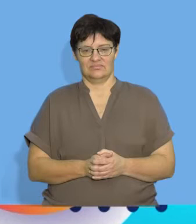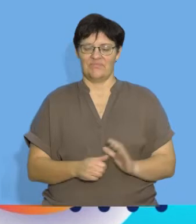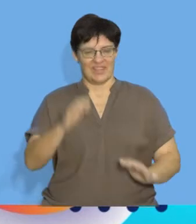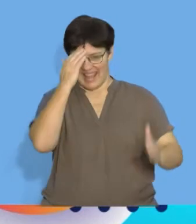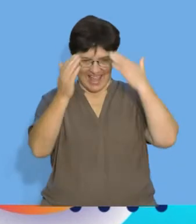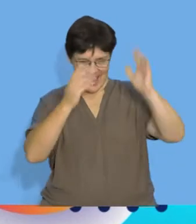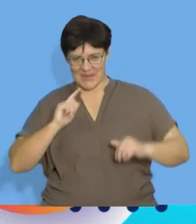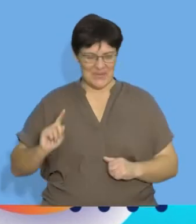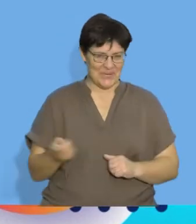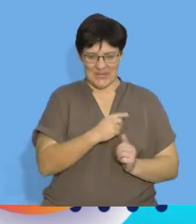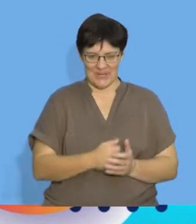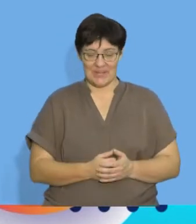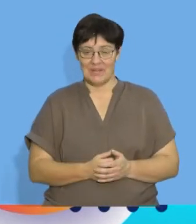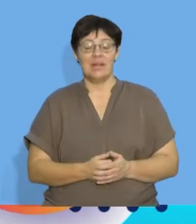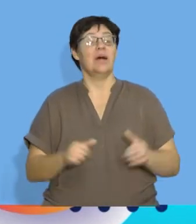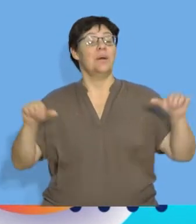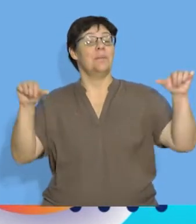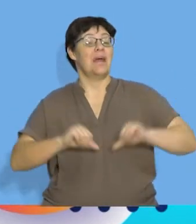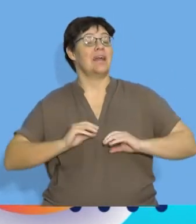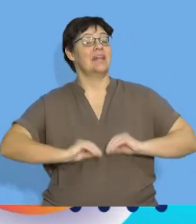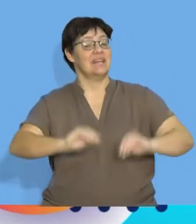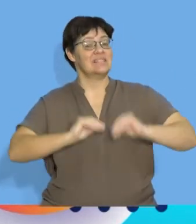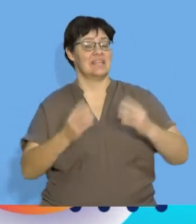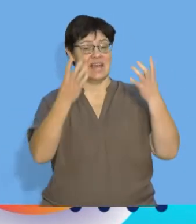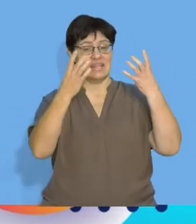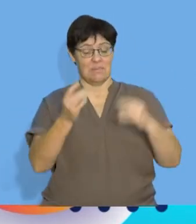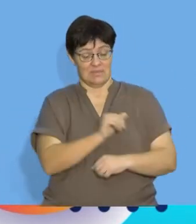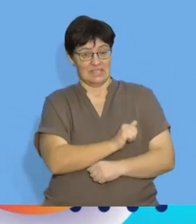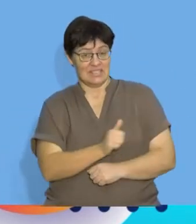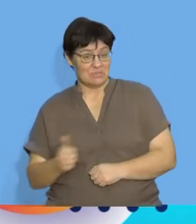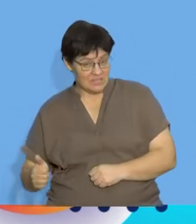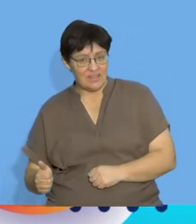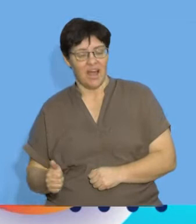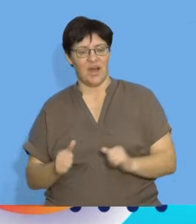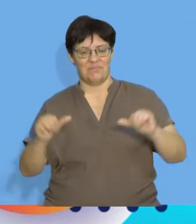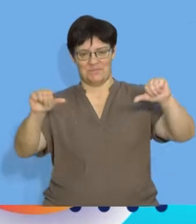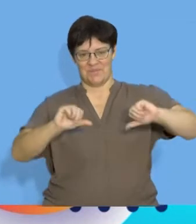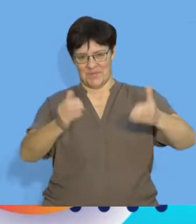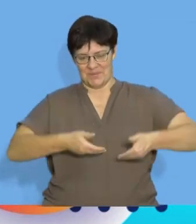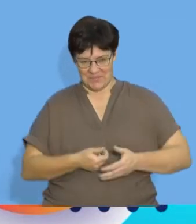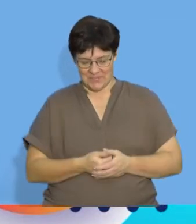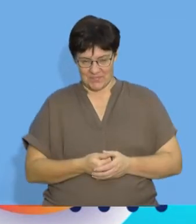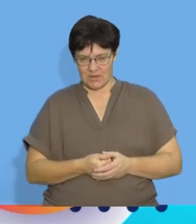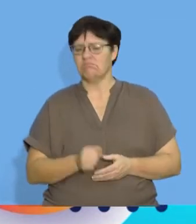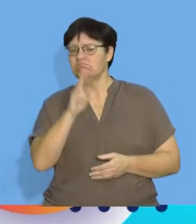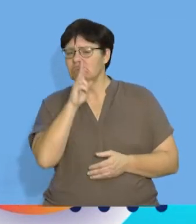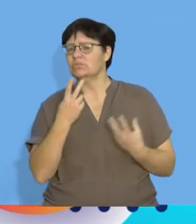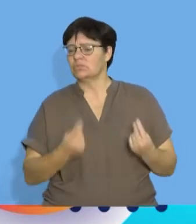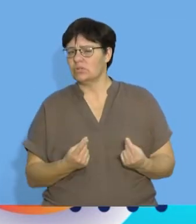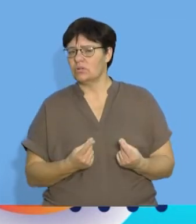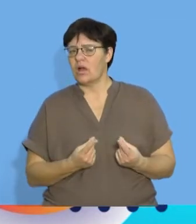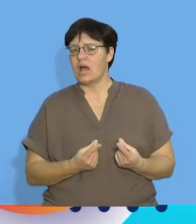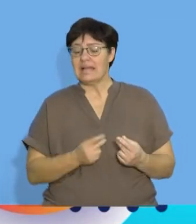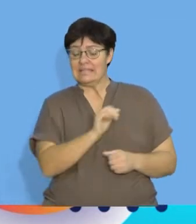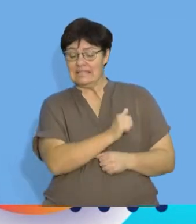Hello everyone, welcome back to another lesson of number sequences. Today we are going to be investigating arithmetic